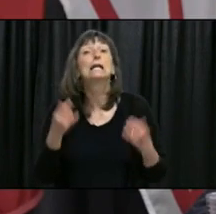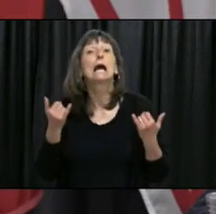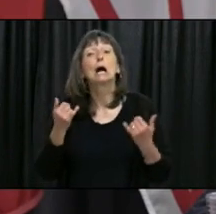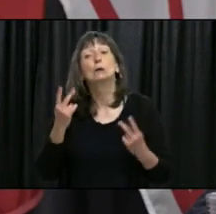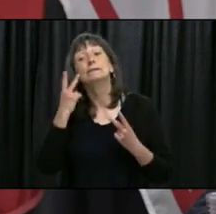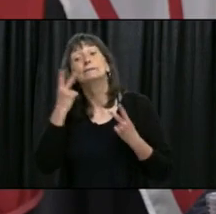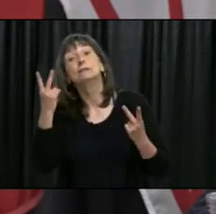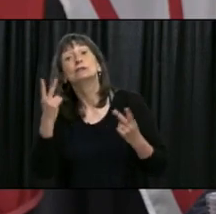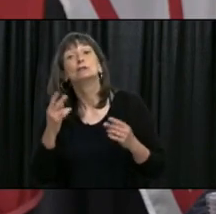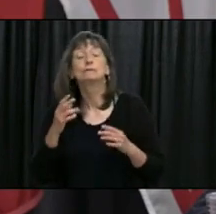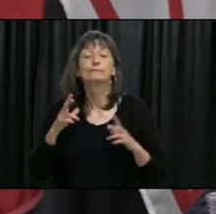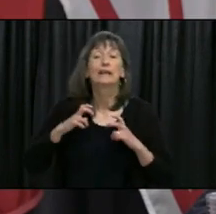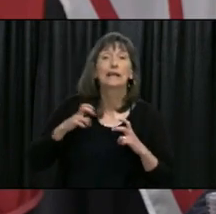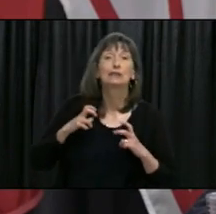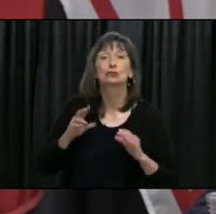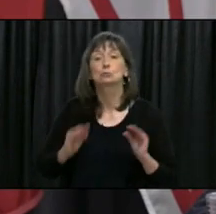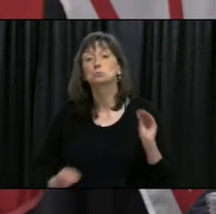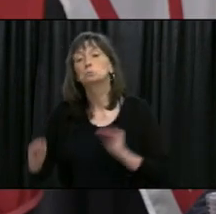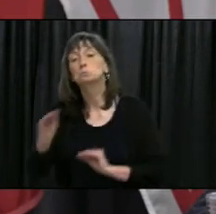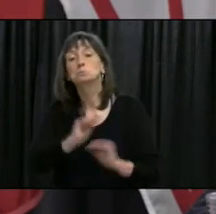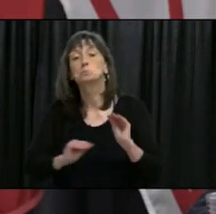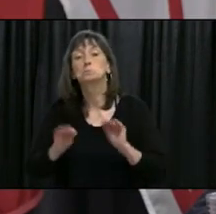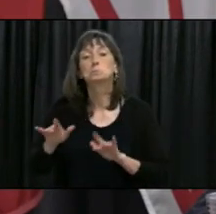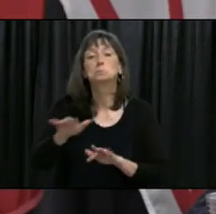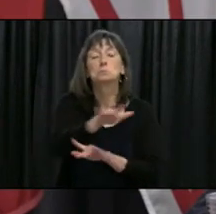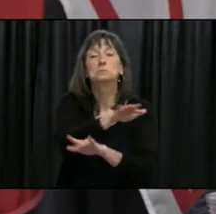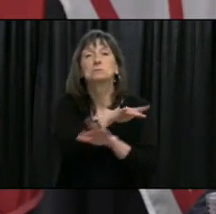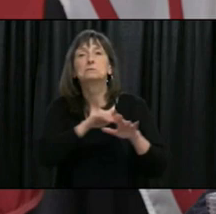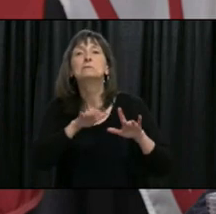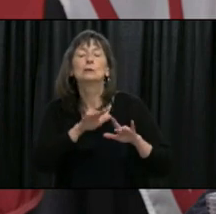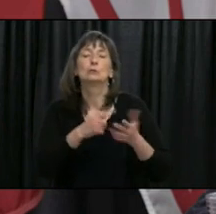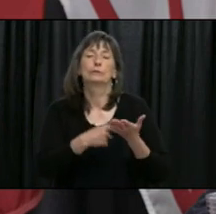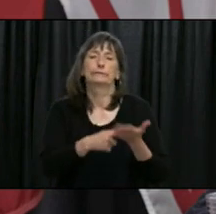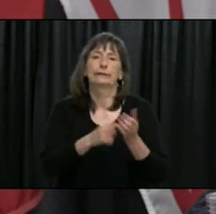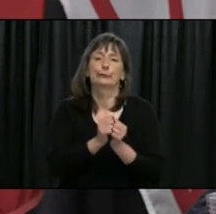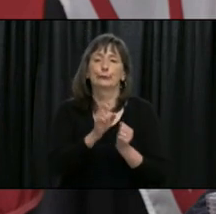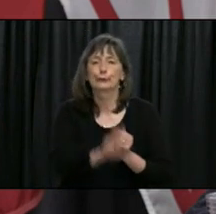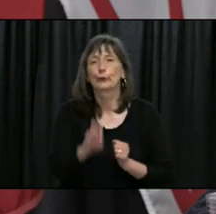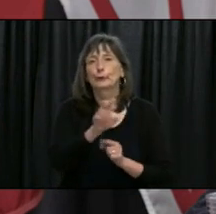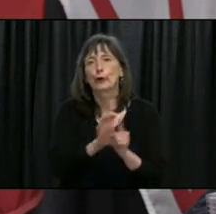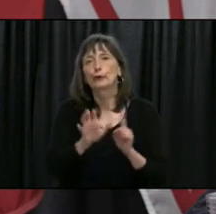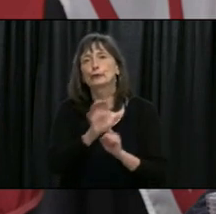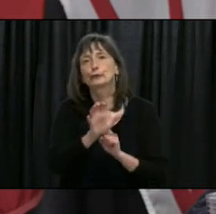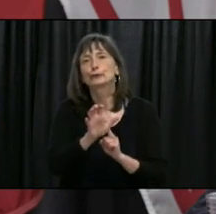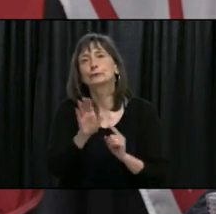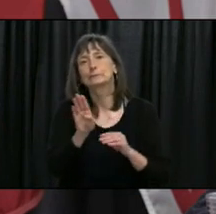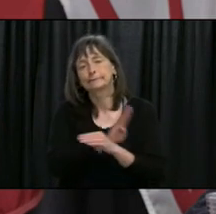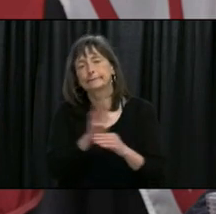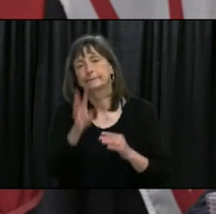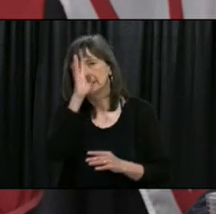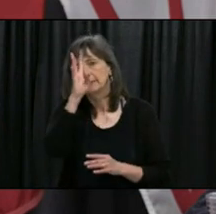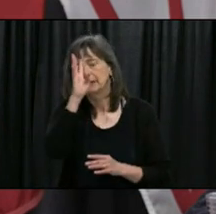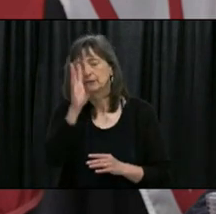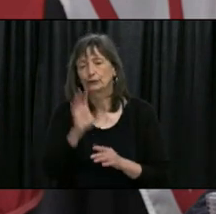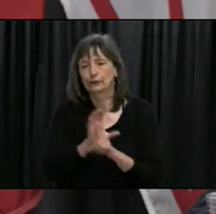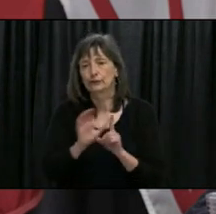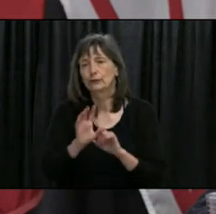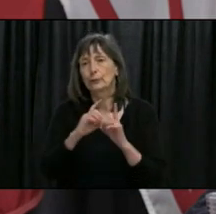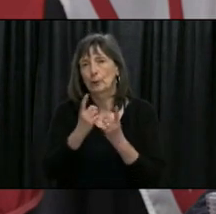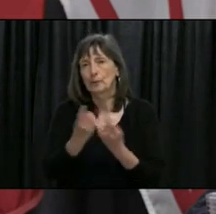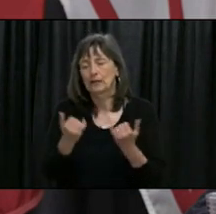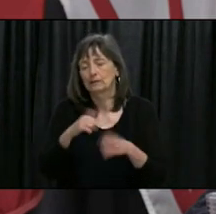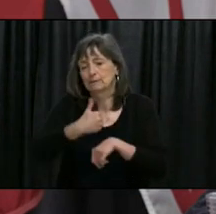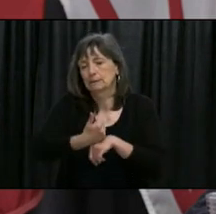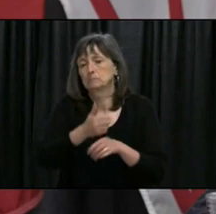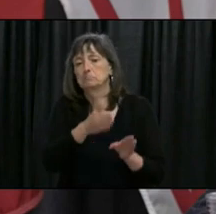province as well we're looking for ways now working with the department of tourism culture and industry and innovation you know to put in those